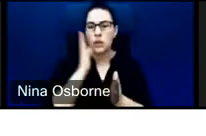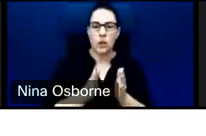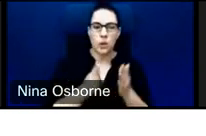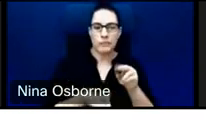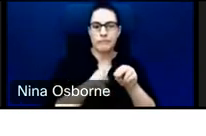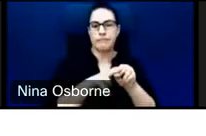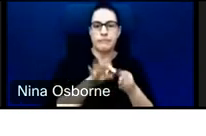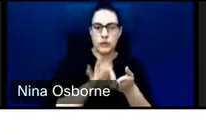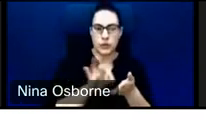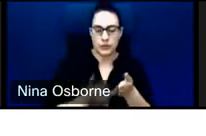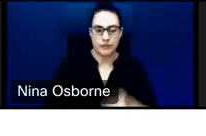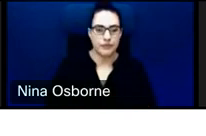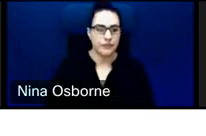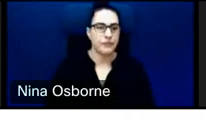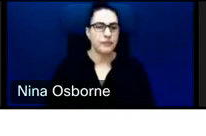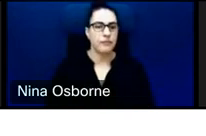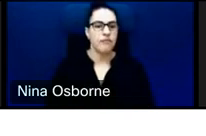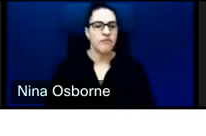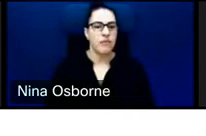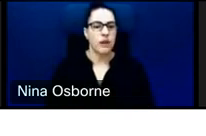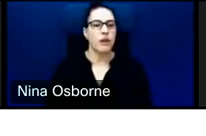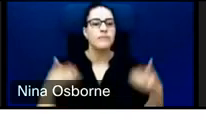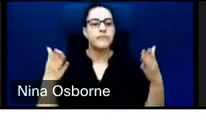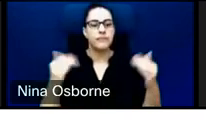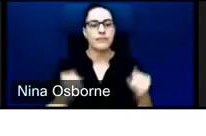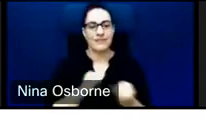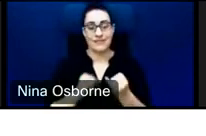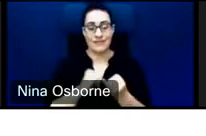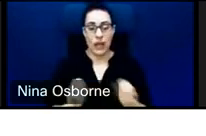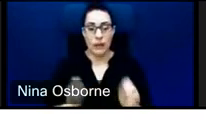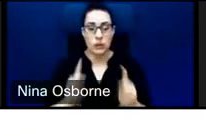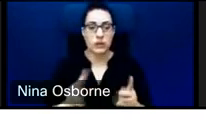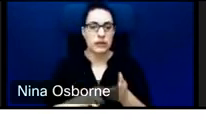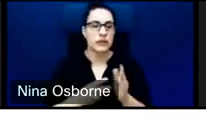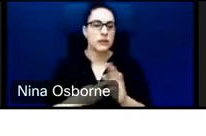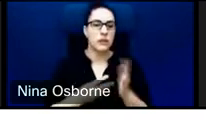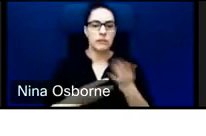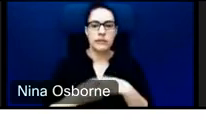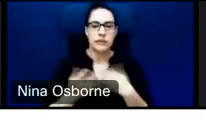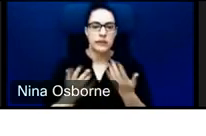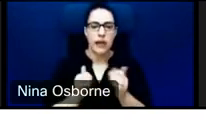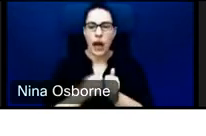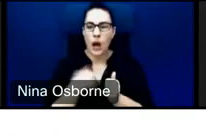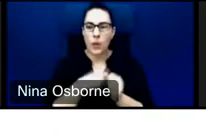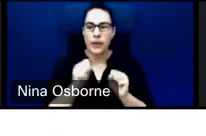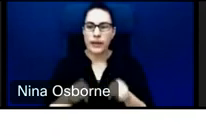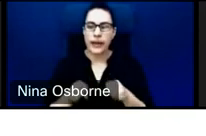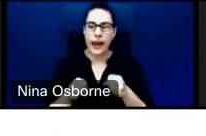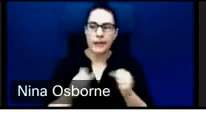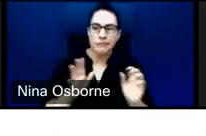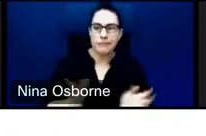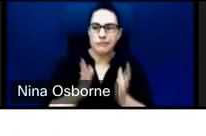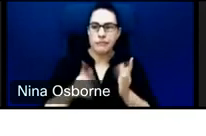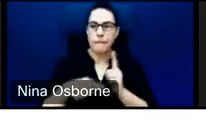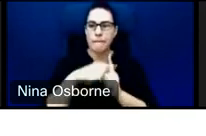This leverages our technical assistance facility where we can perhaps take measures to increase the positive impacts